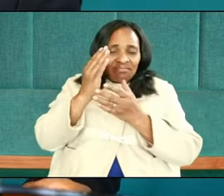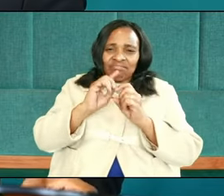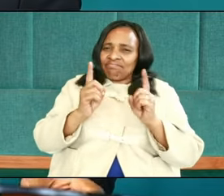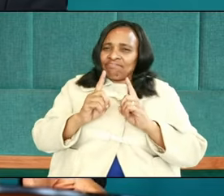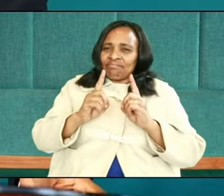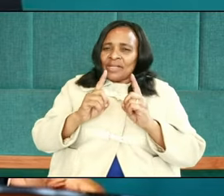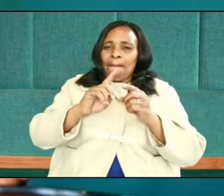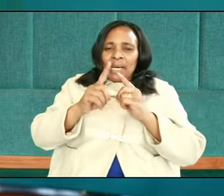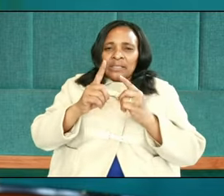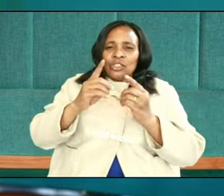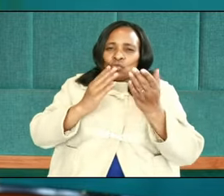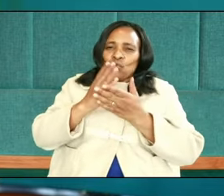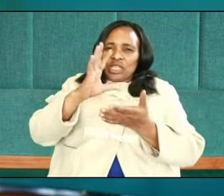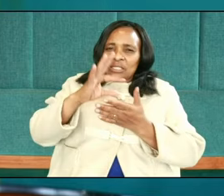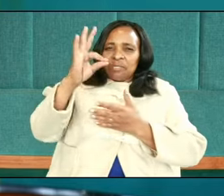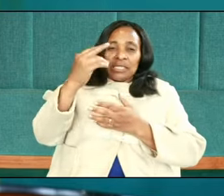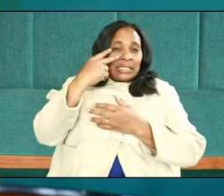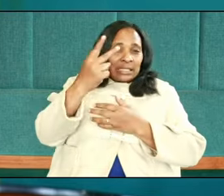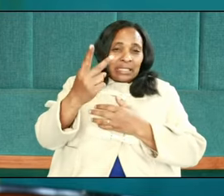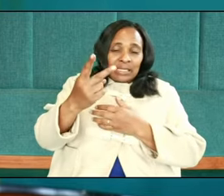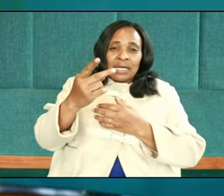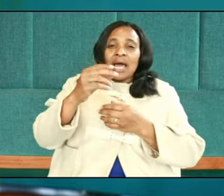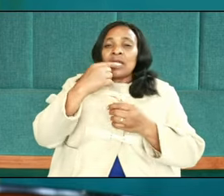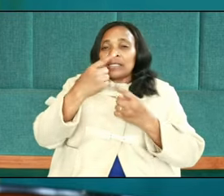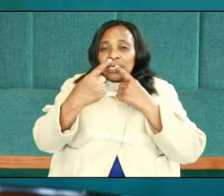my spirit saith the Lord.